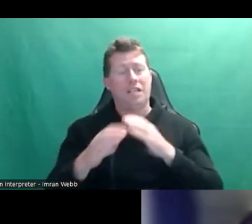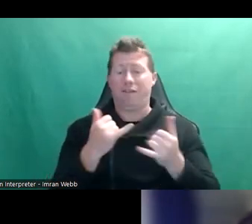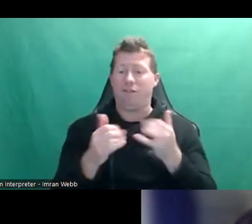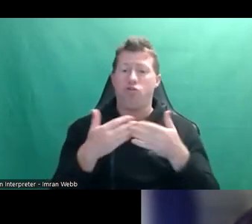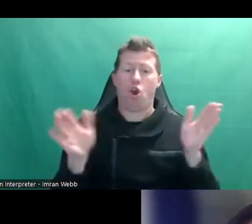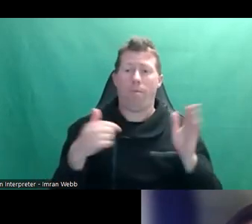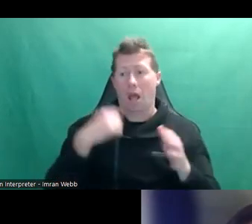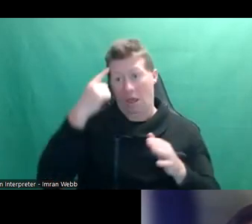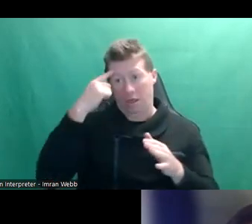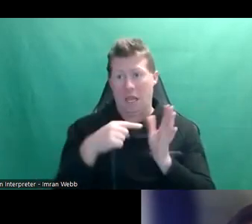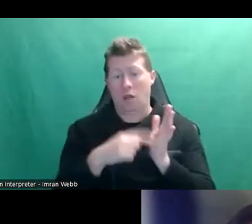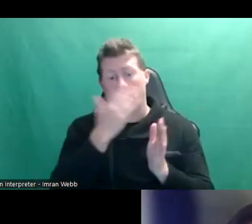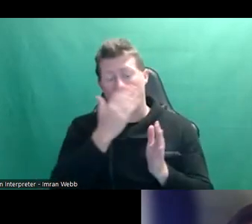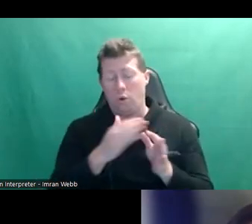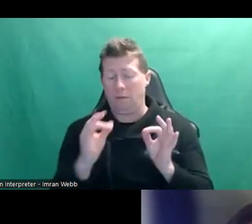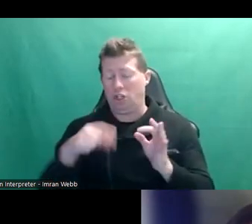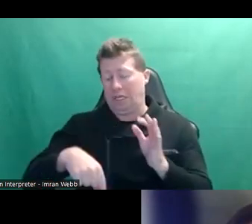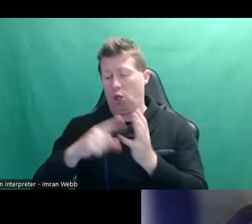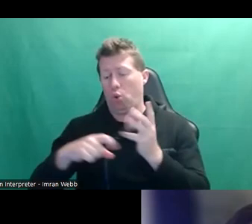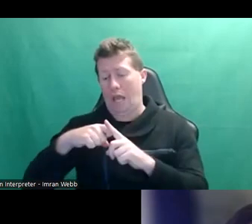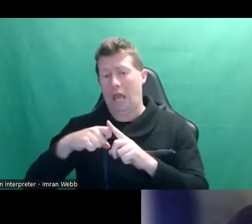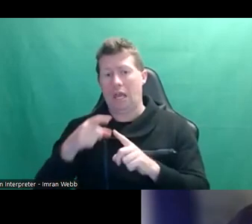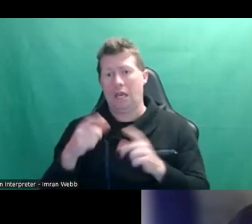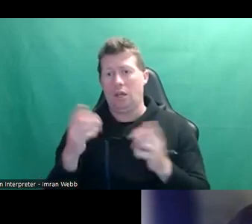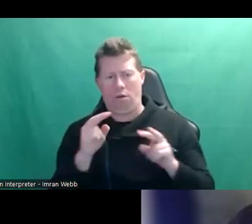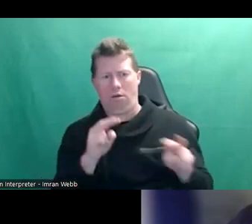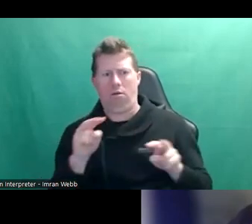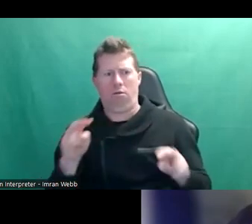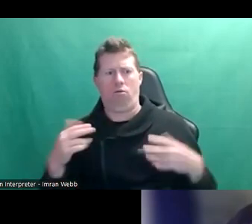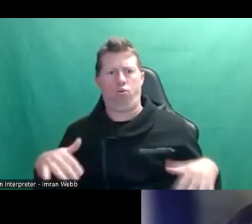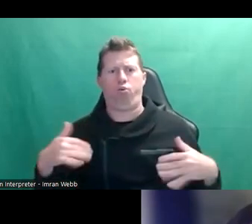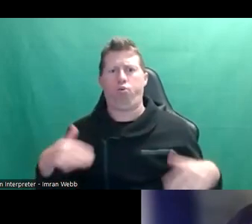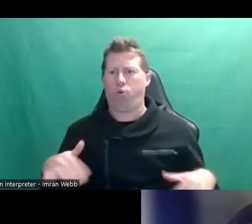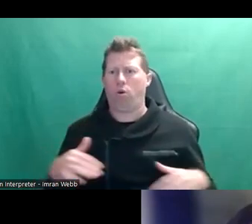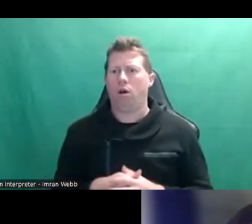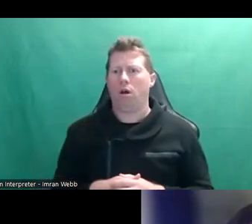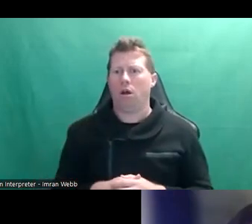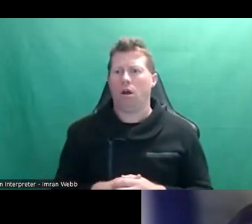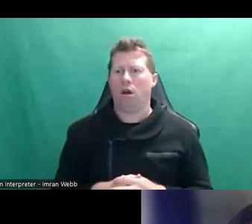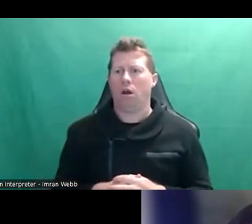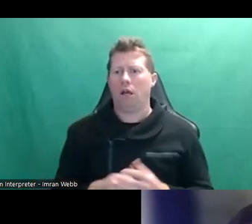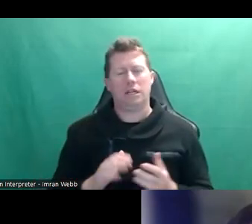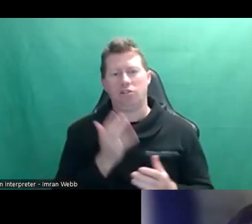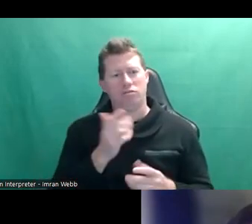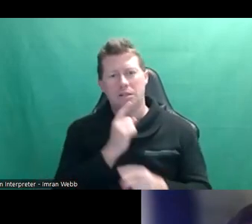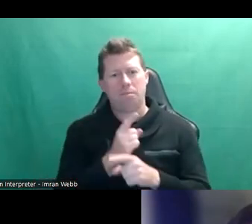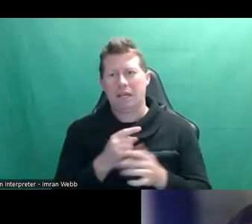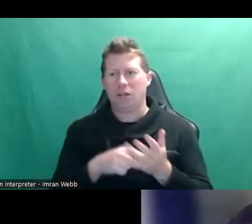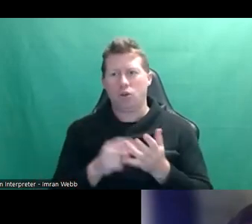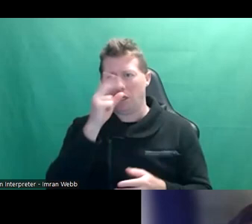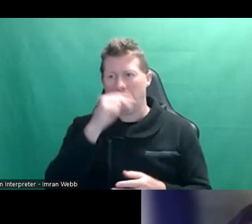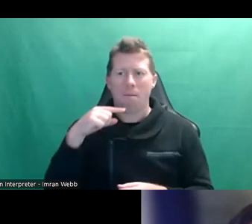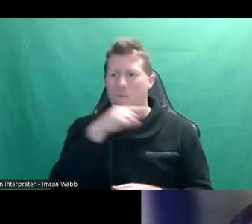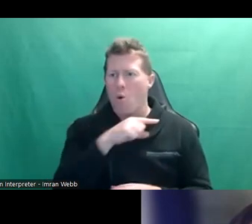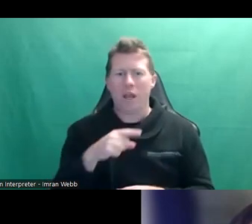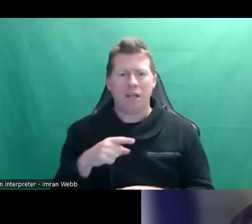quite a bit, especially here in the UK. That's how I earn my money here. And speaking to young boys, they just, they